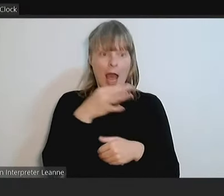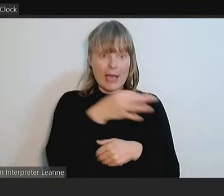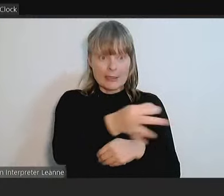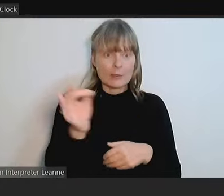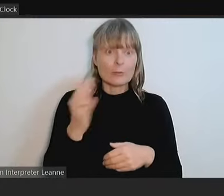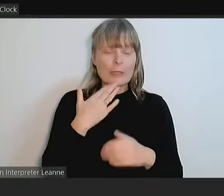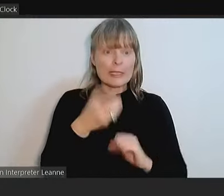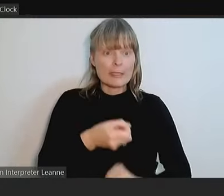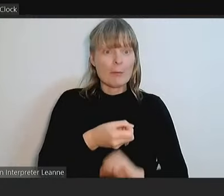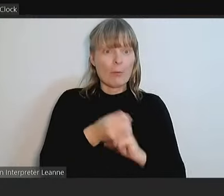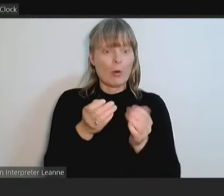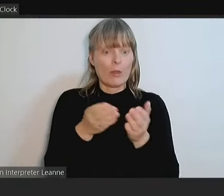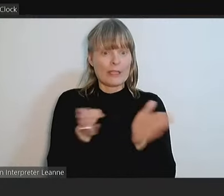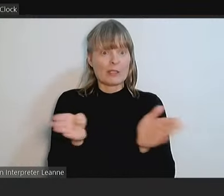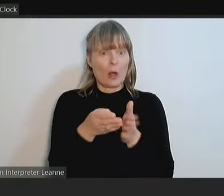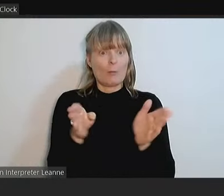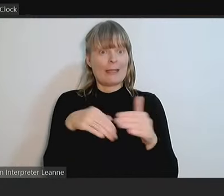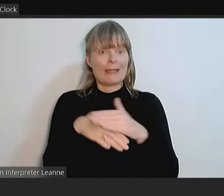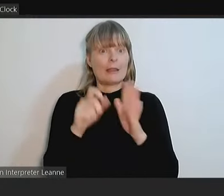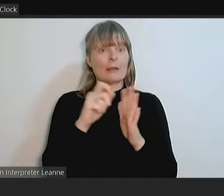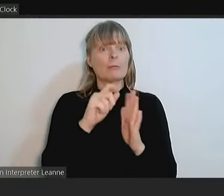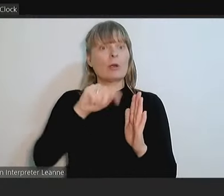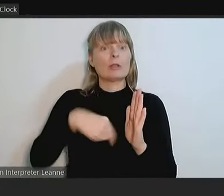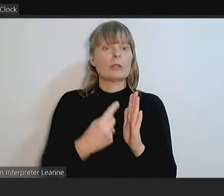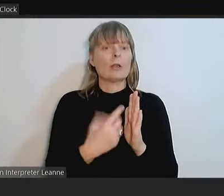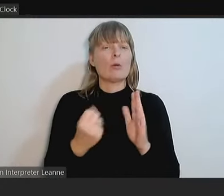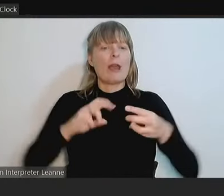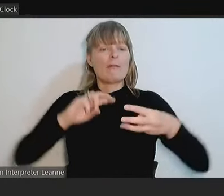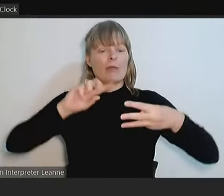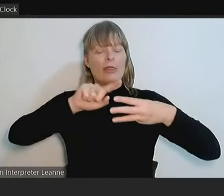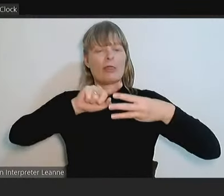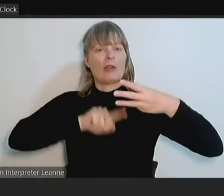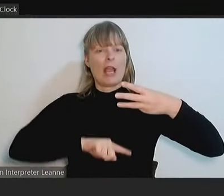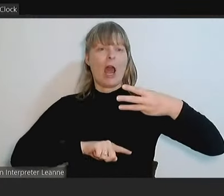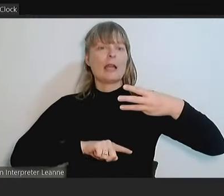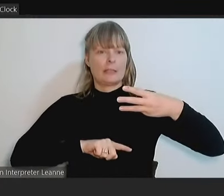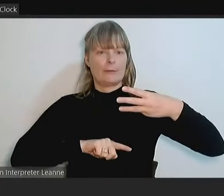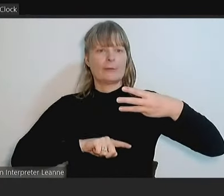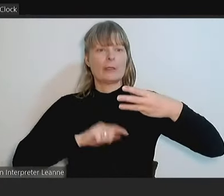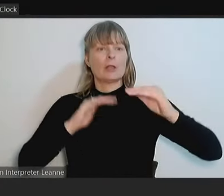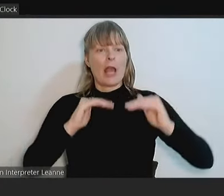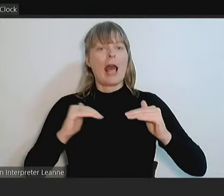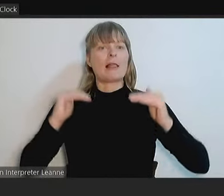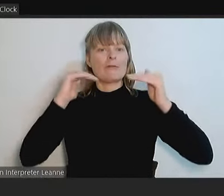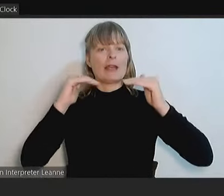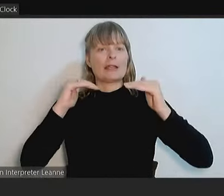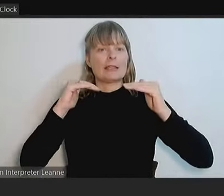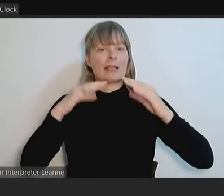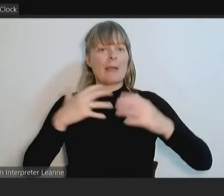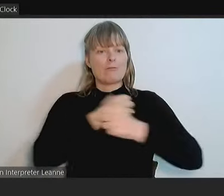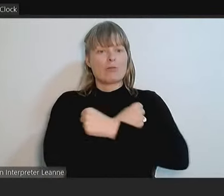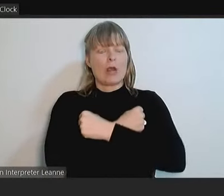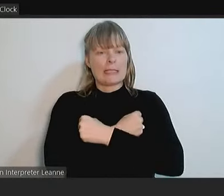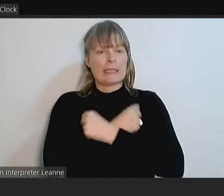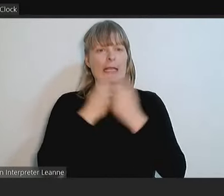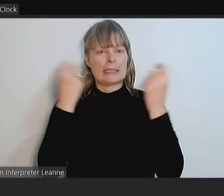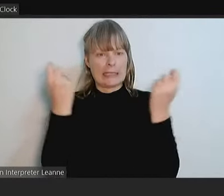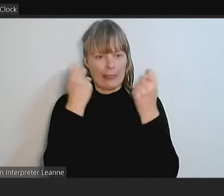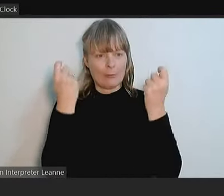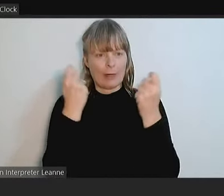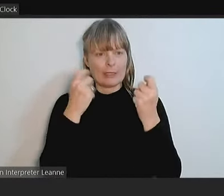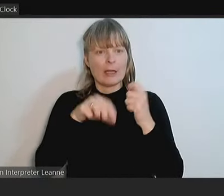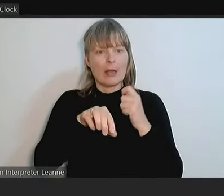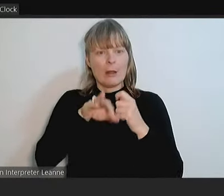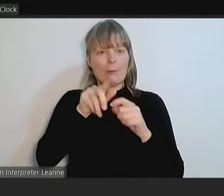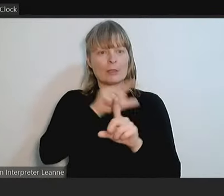I also note that three items from the draft budget that relate to elevating and embracing celebrating our multicultural community have been